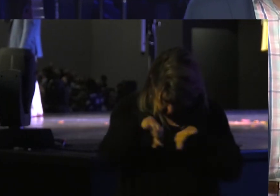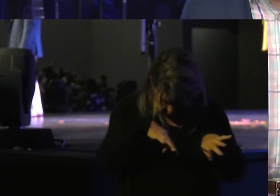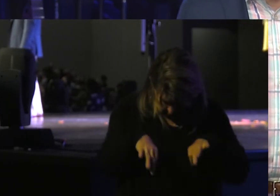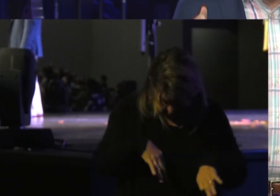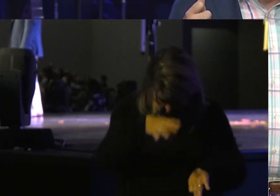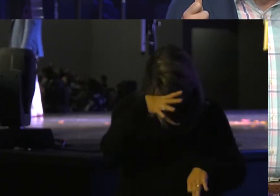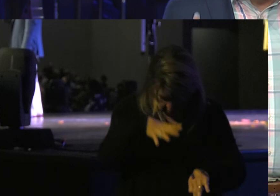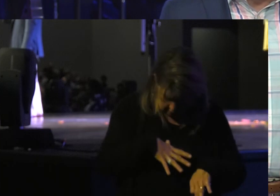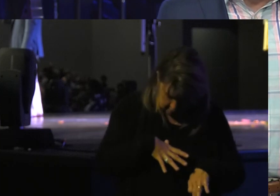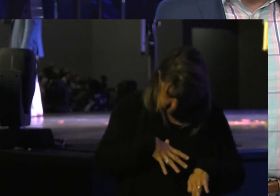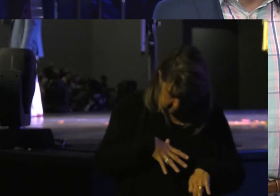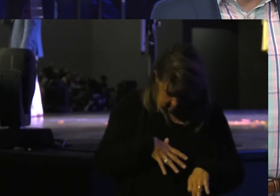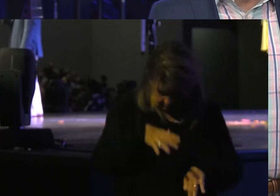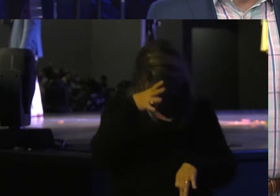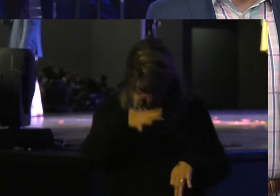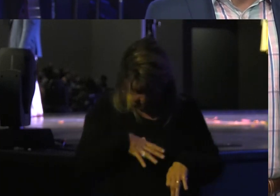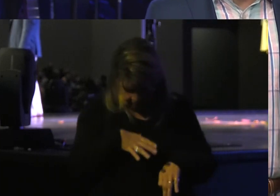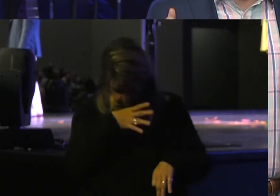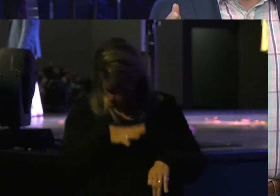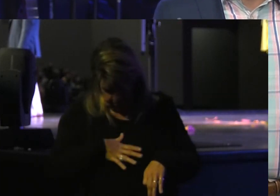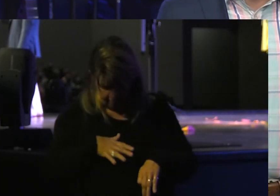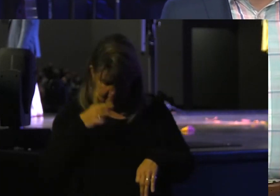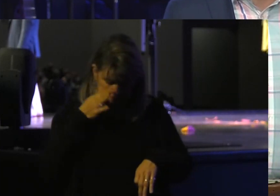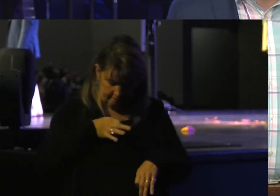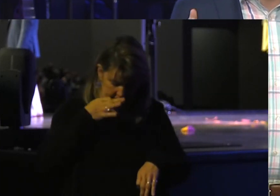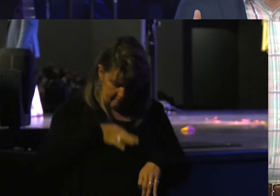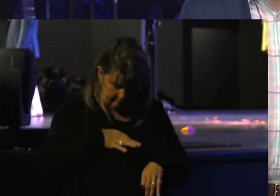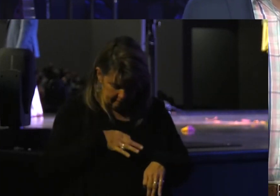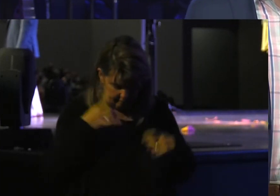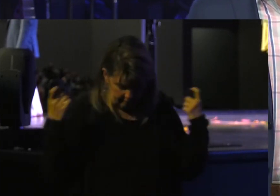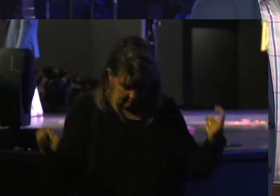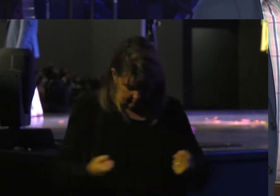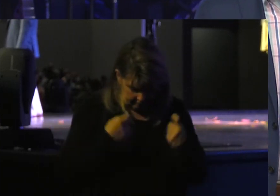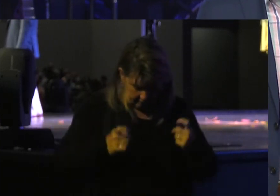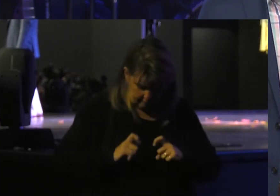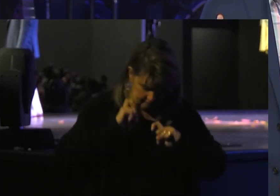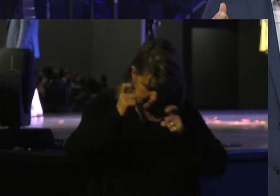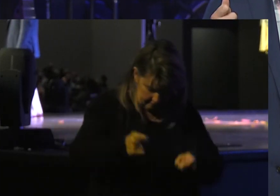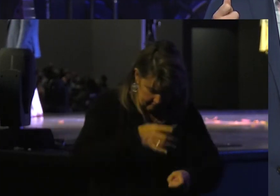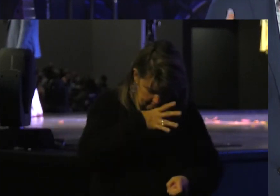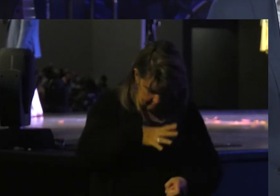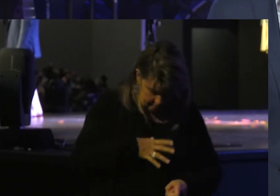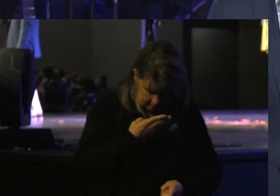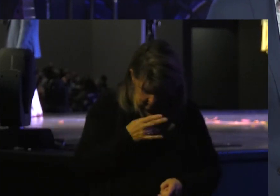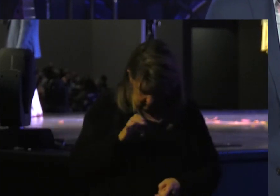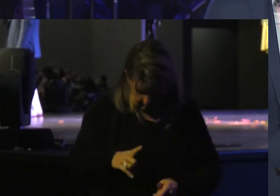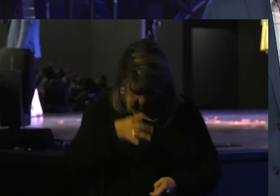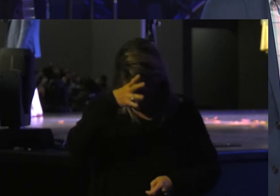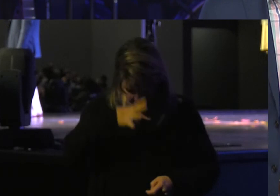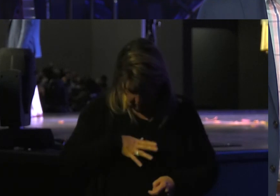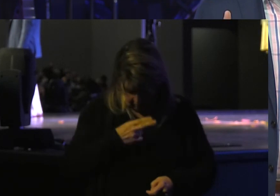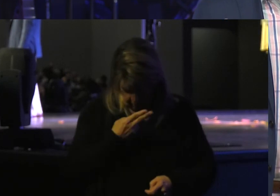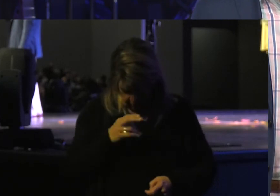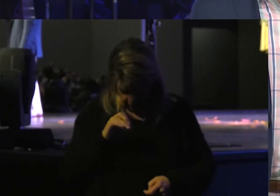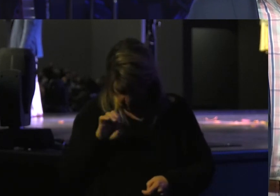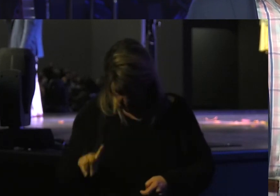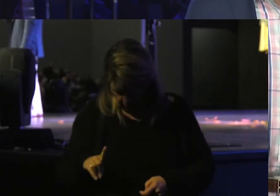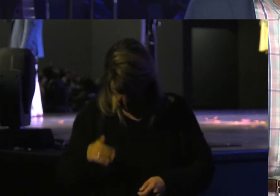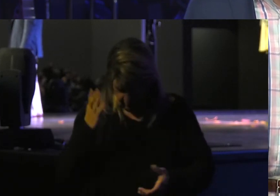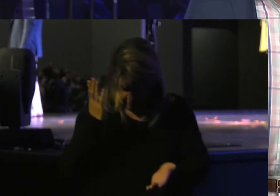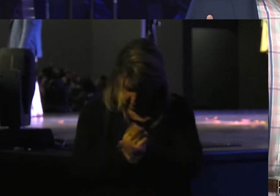Masculate And Women Being Feminine And Rejoicing In The Gifts Of Womanhood And Manhood Quit